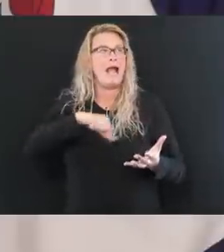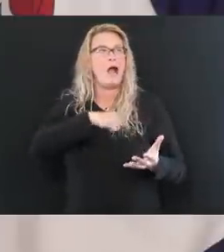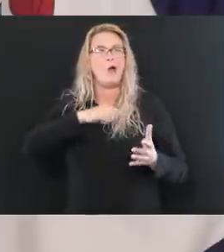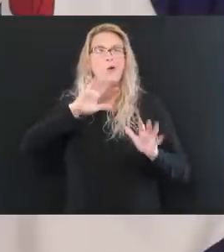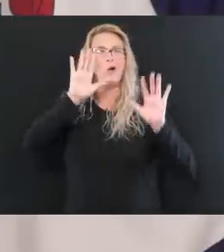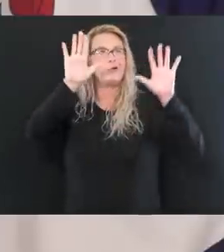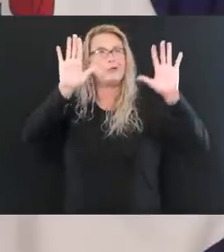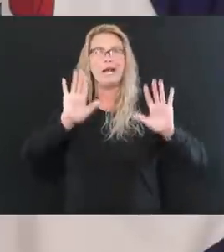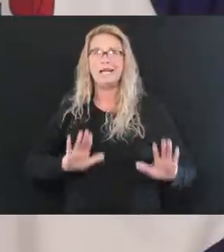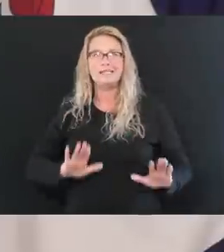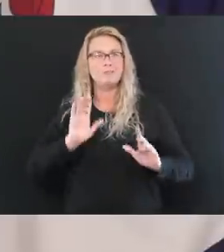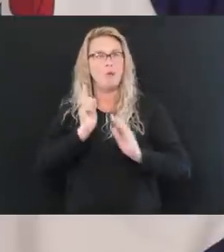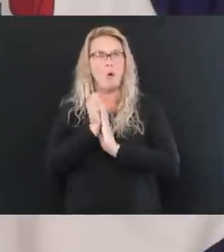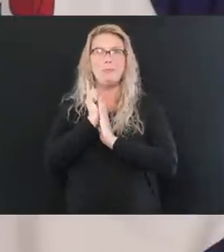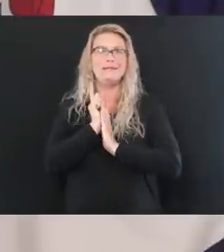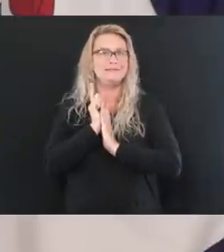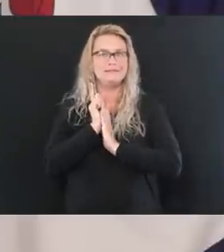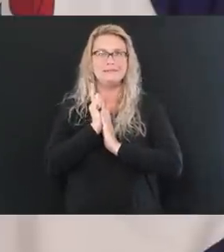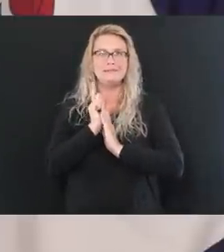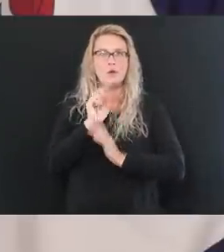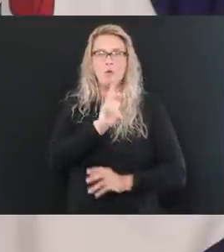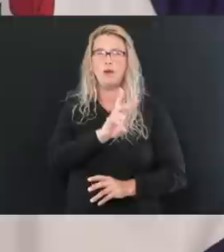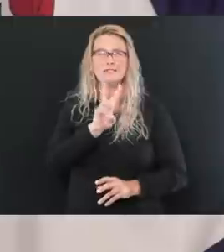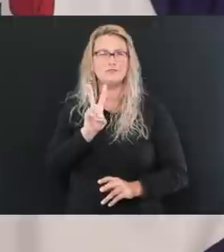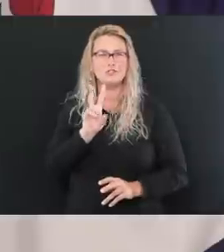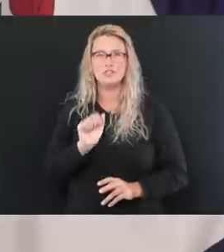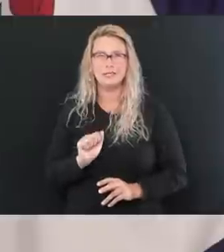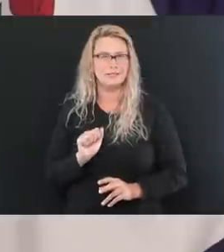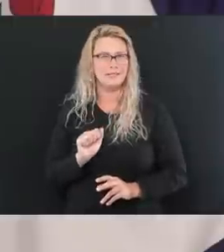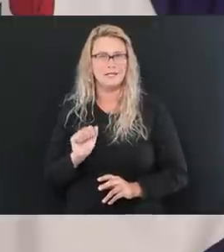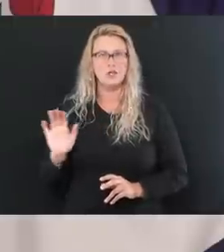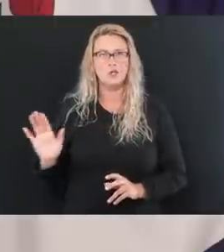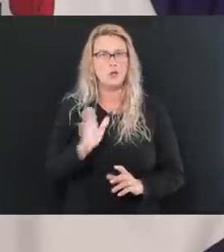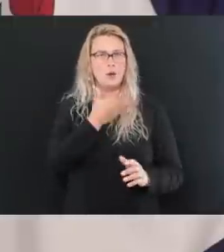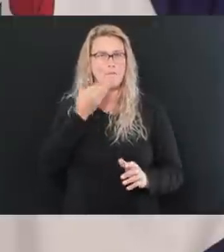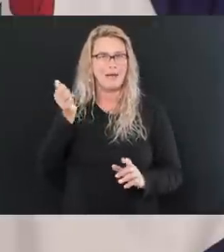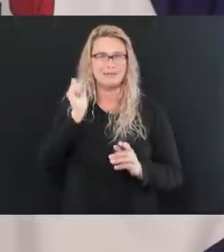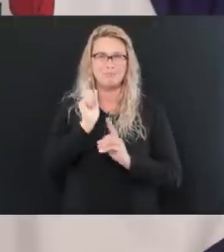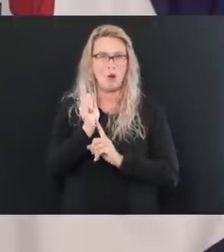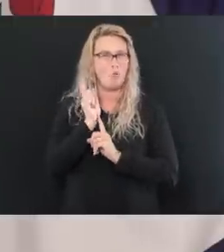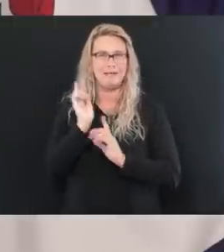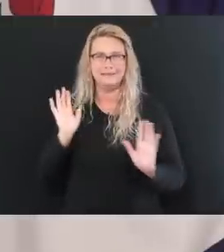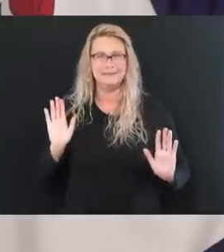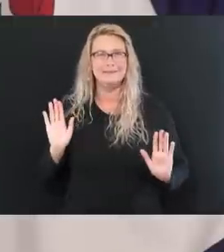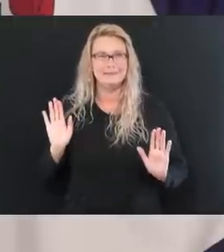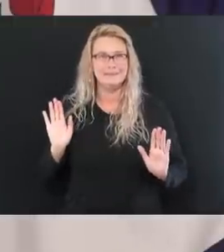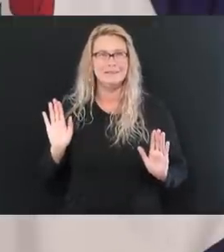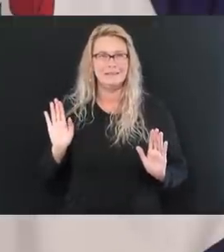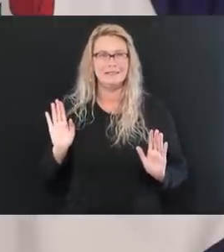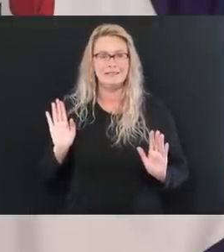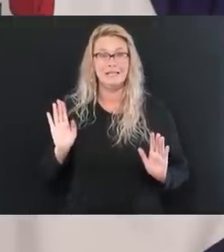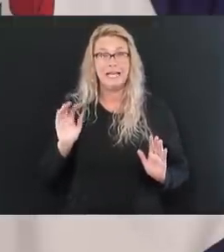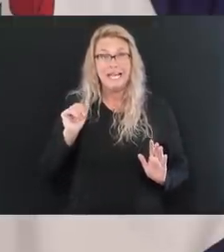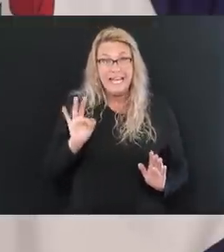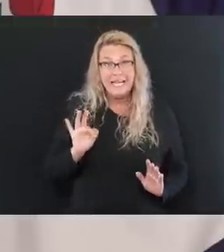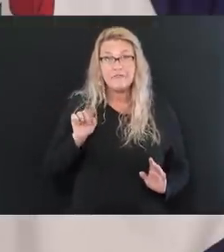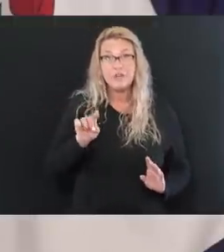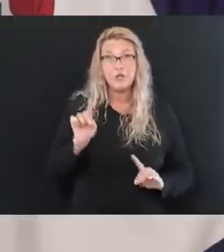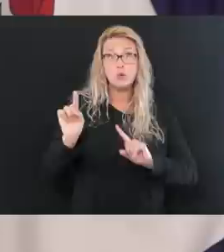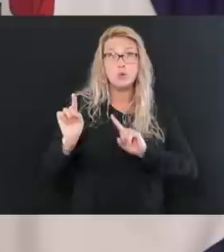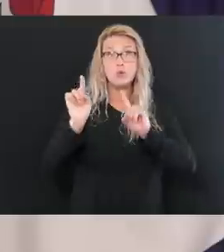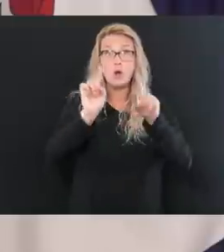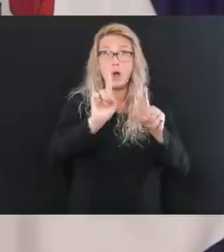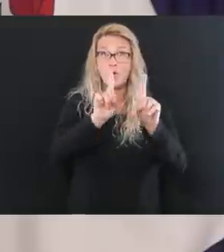This may West Virginia be your best, best moment. Because if you do test more,